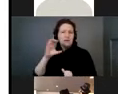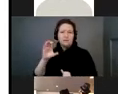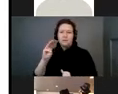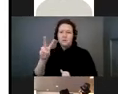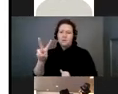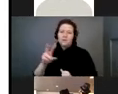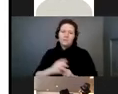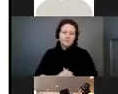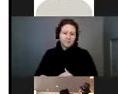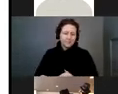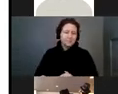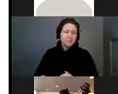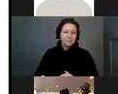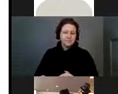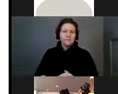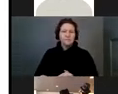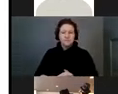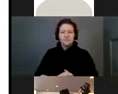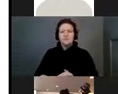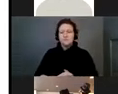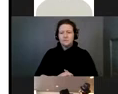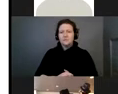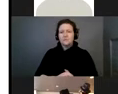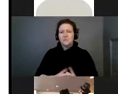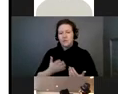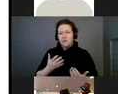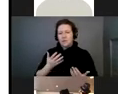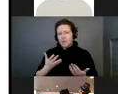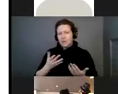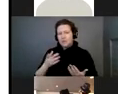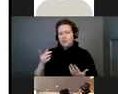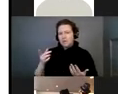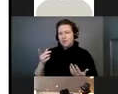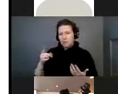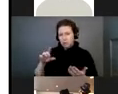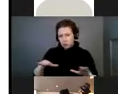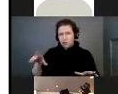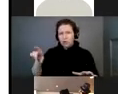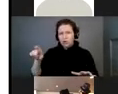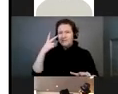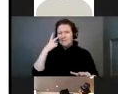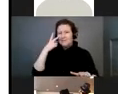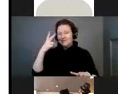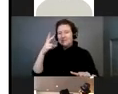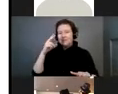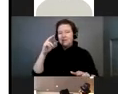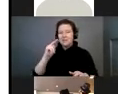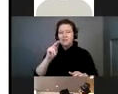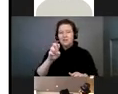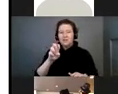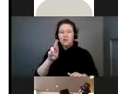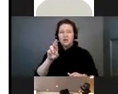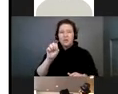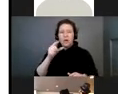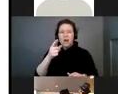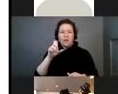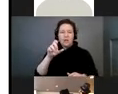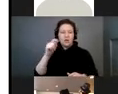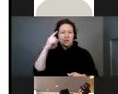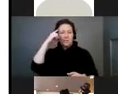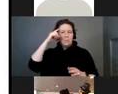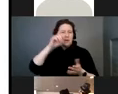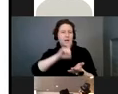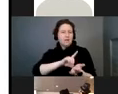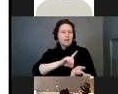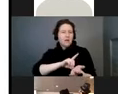And possibly, these children should be a neurologist too, but again, it would be up to the primary care provider to kind of make these referrals. We don't,